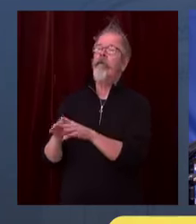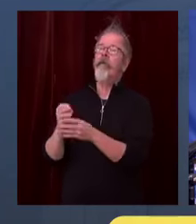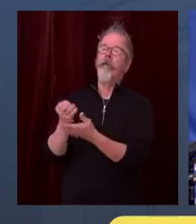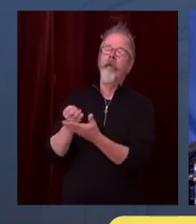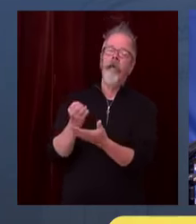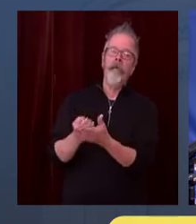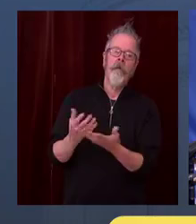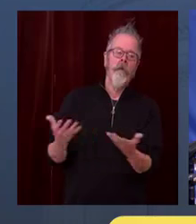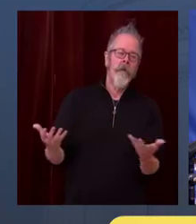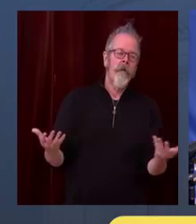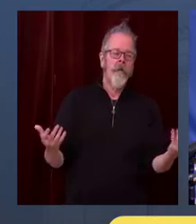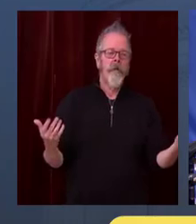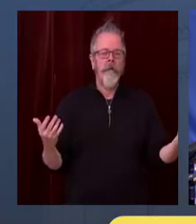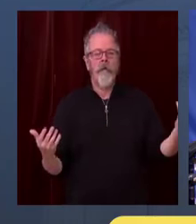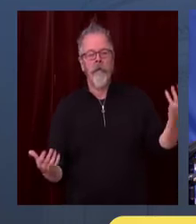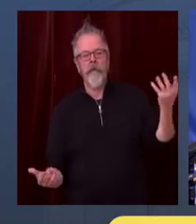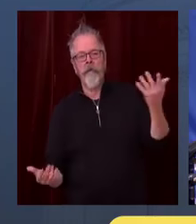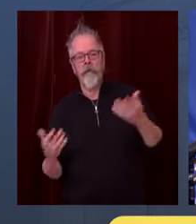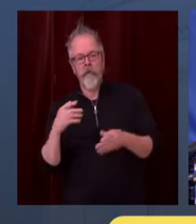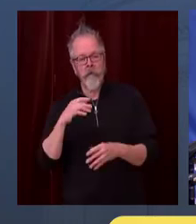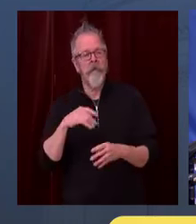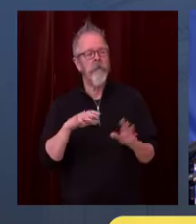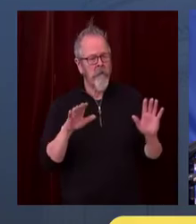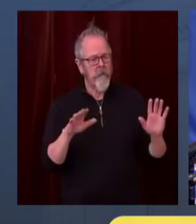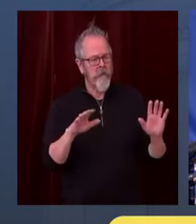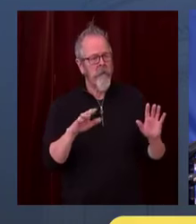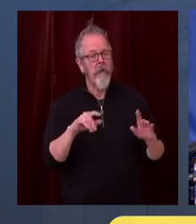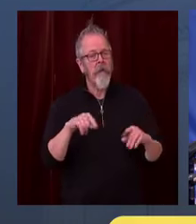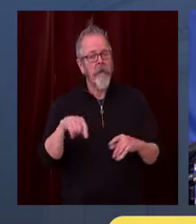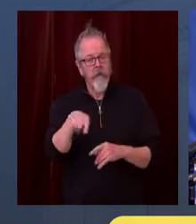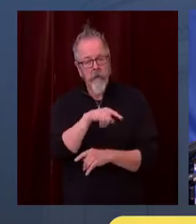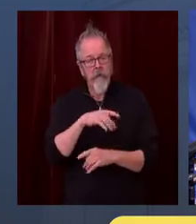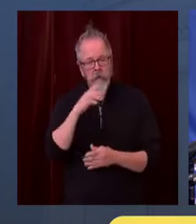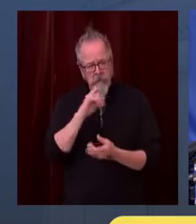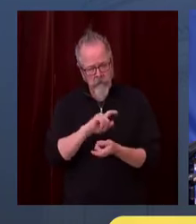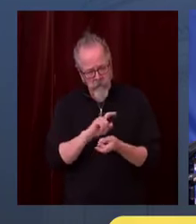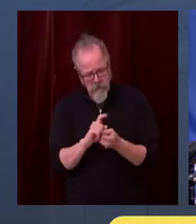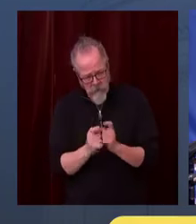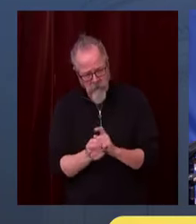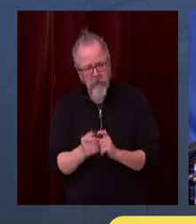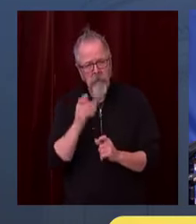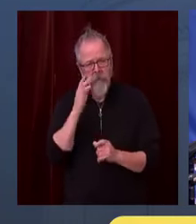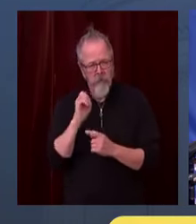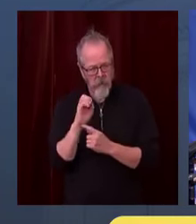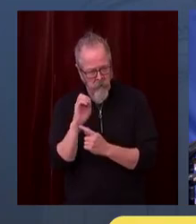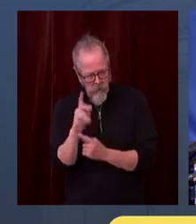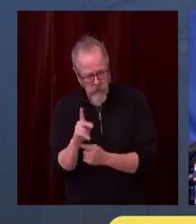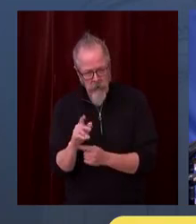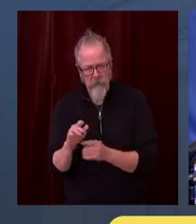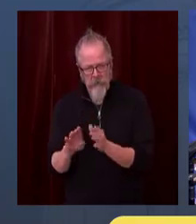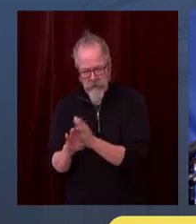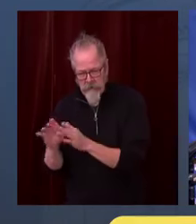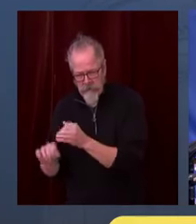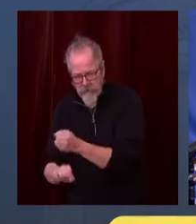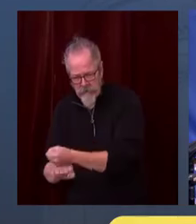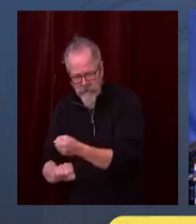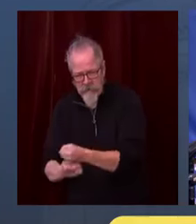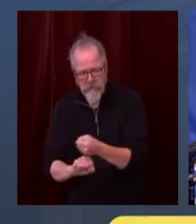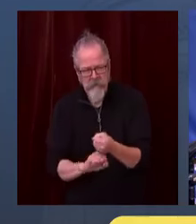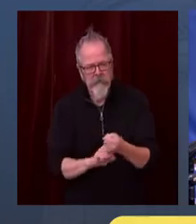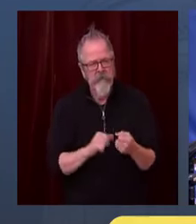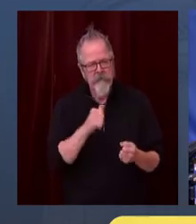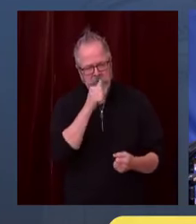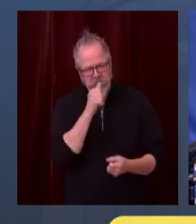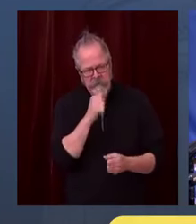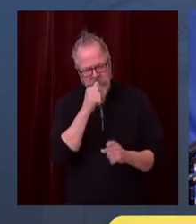we will continue to adapt and persevere. It may be months until we're in the clear, but advances are